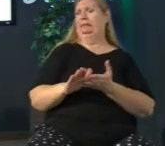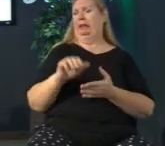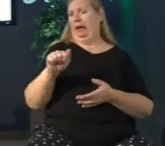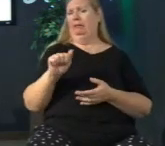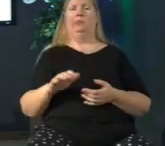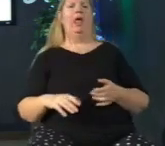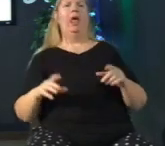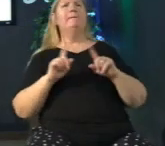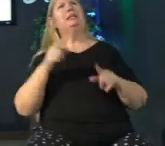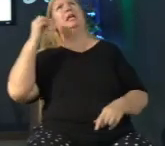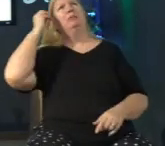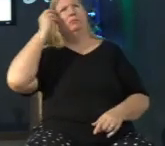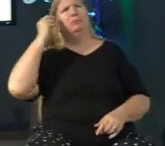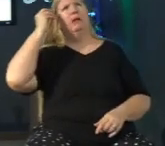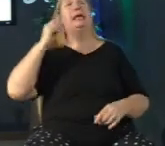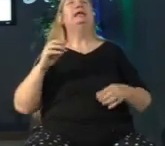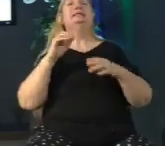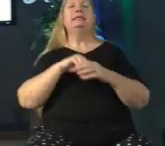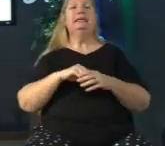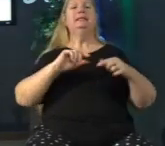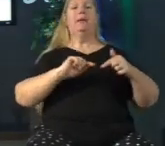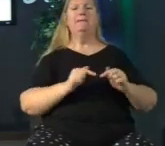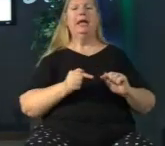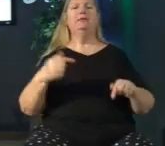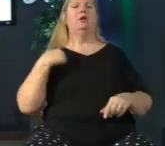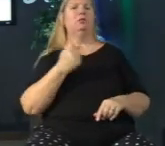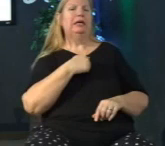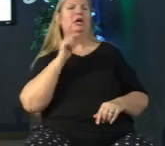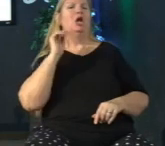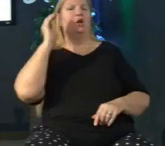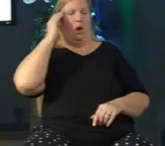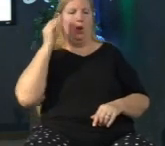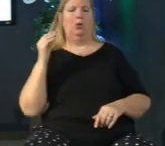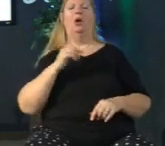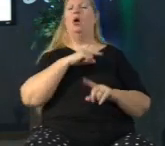it is in that pain that we know to call out for help